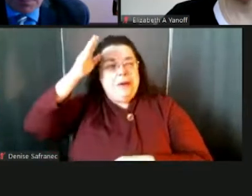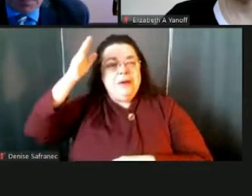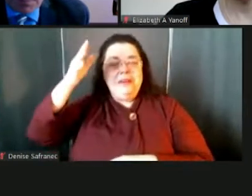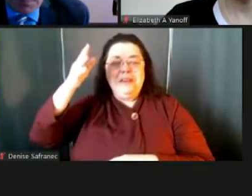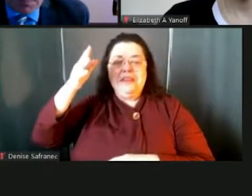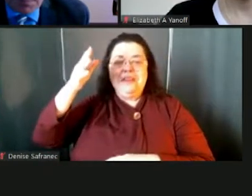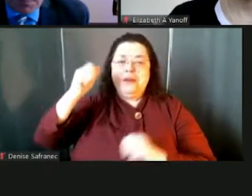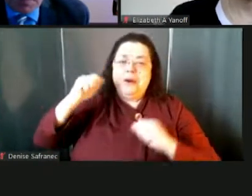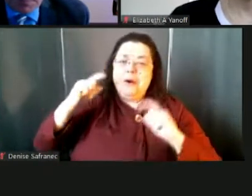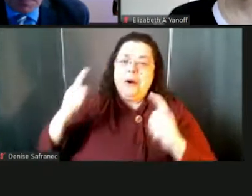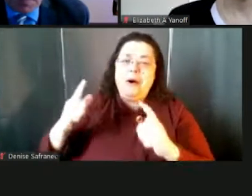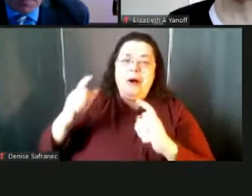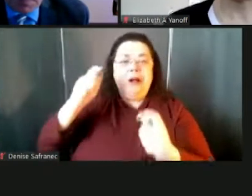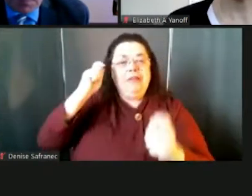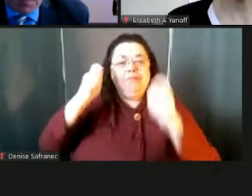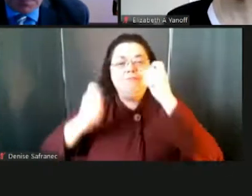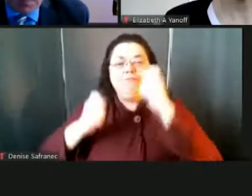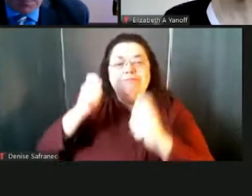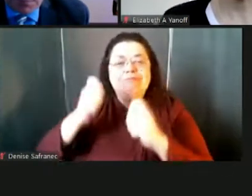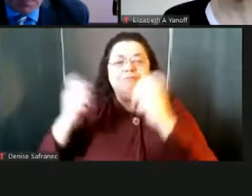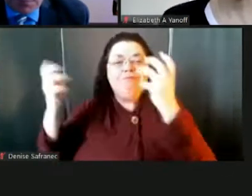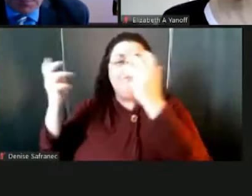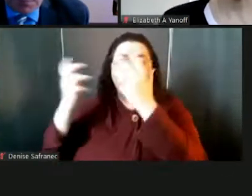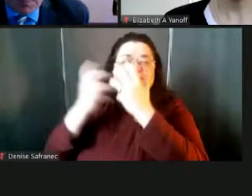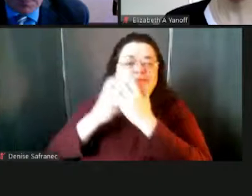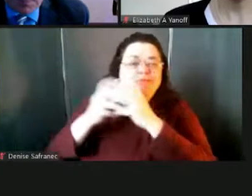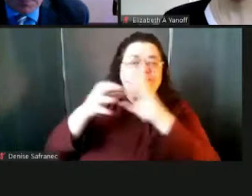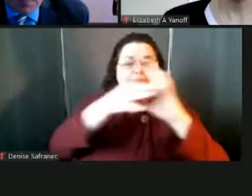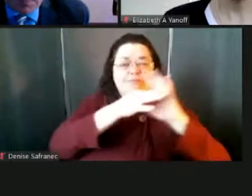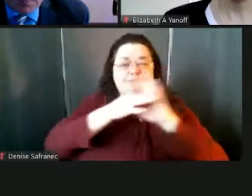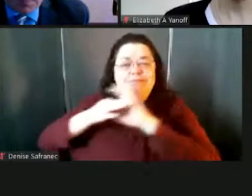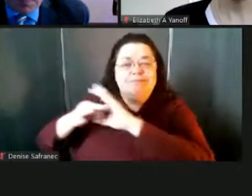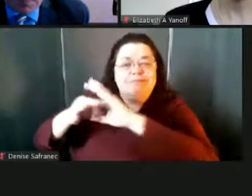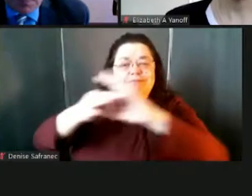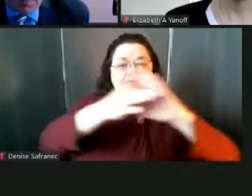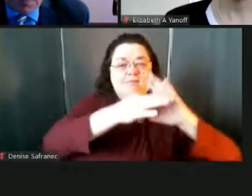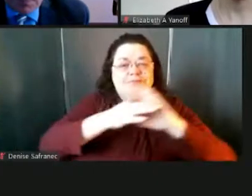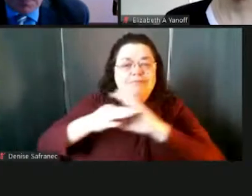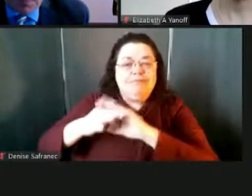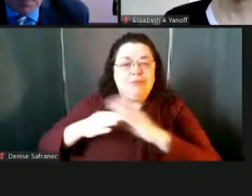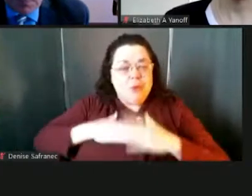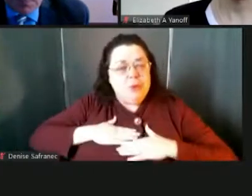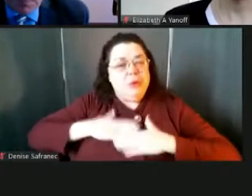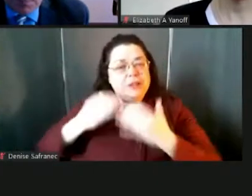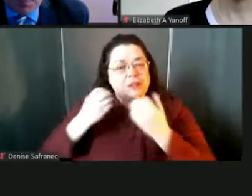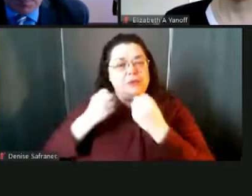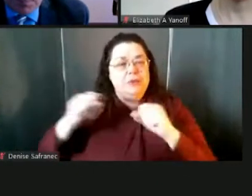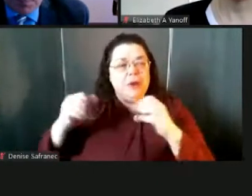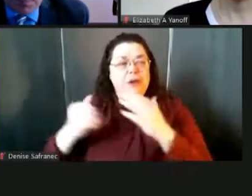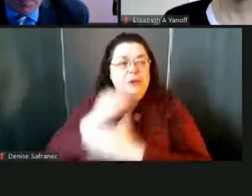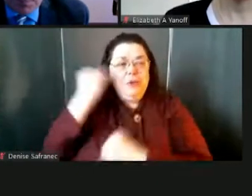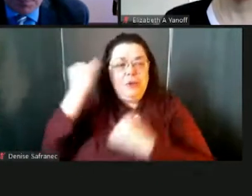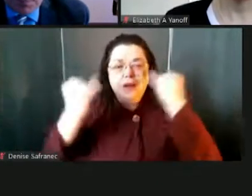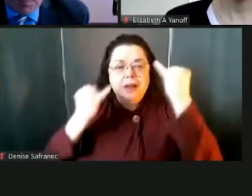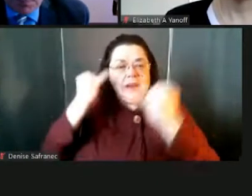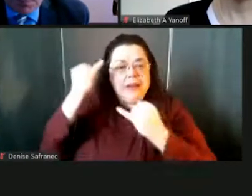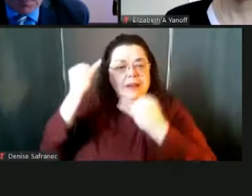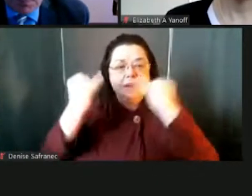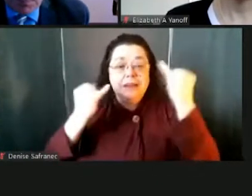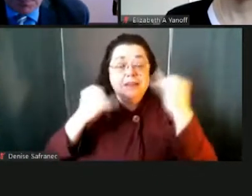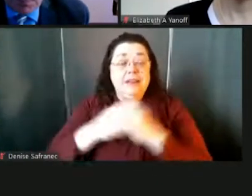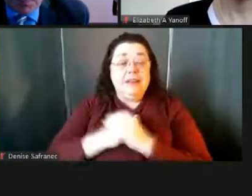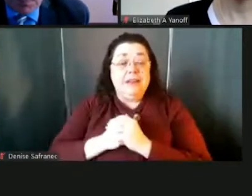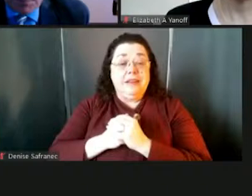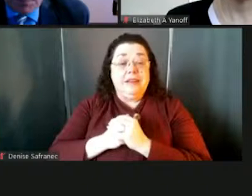being adaptable and responsive and flexible and willing to try new ideas. I referenced the